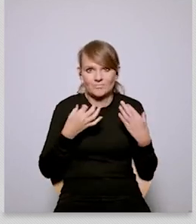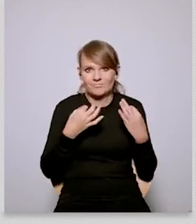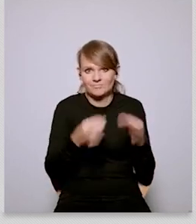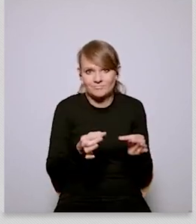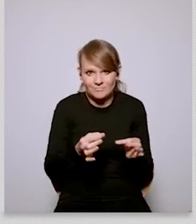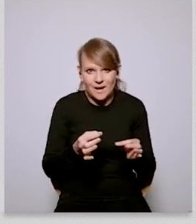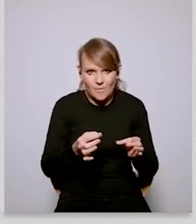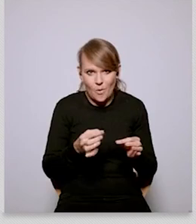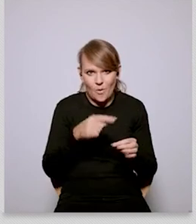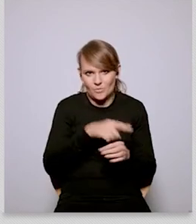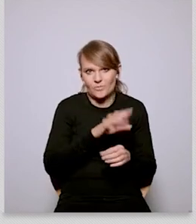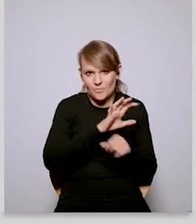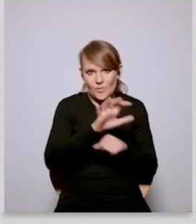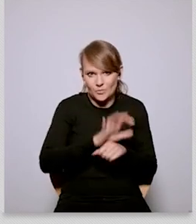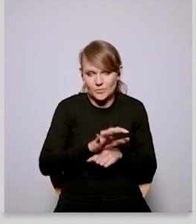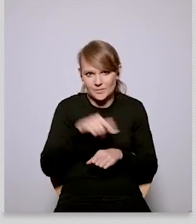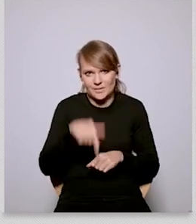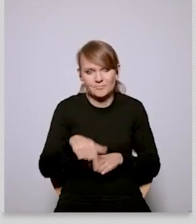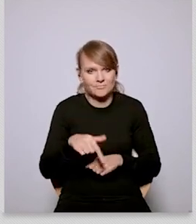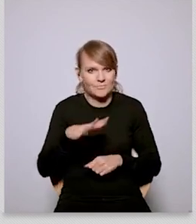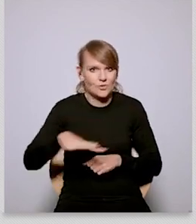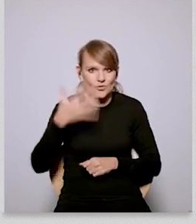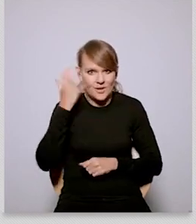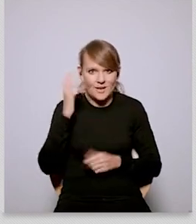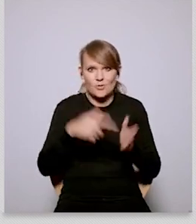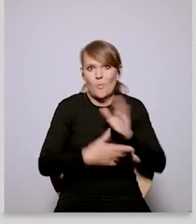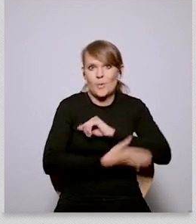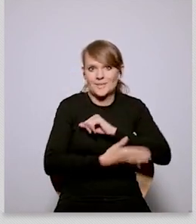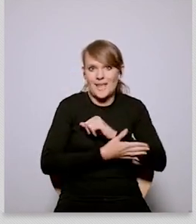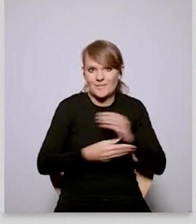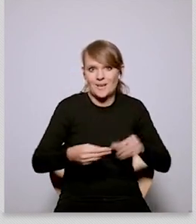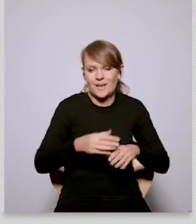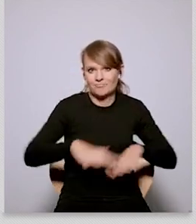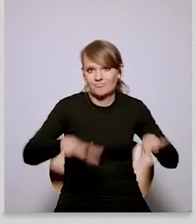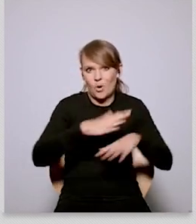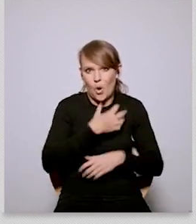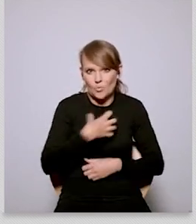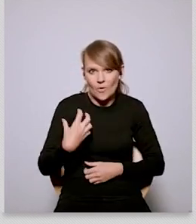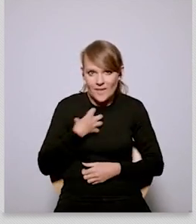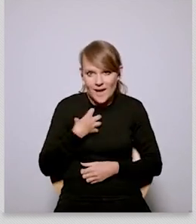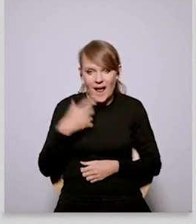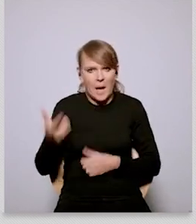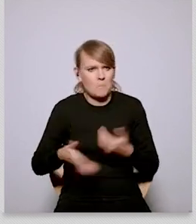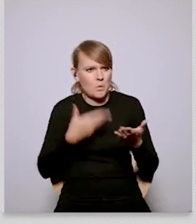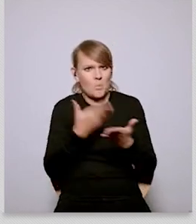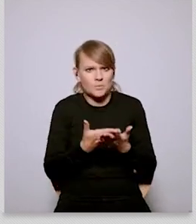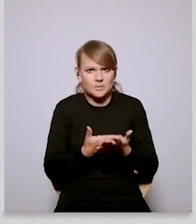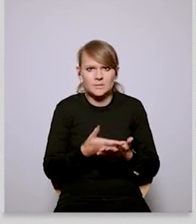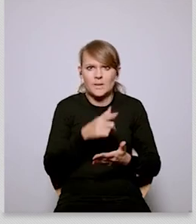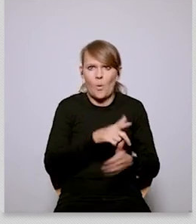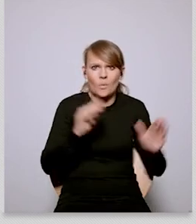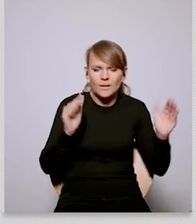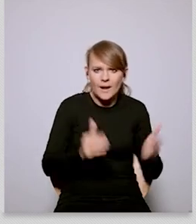has really been the singular event that had sparked so much opposition but then uh really